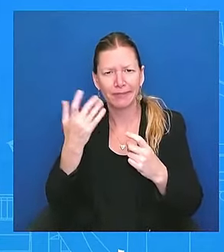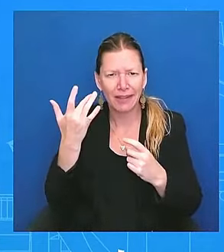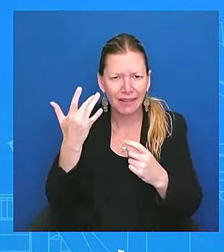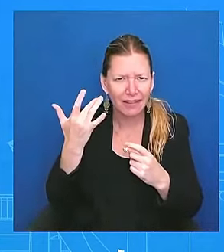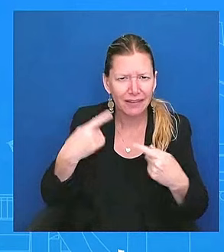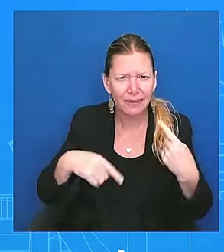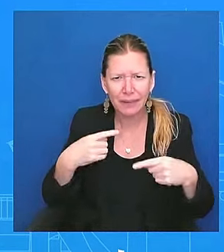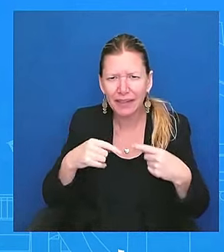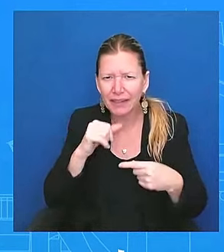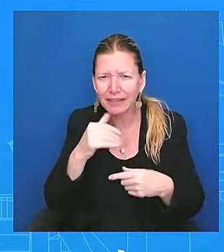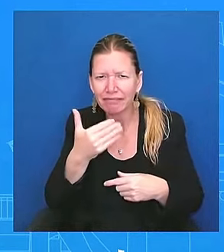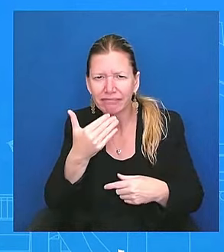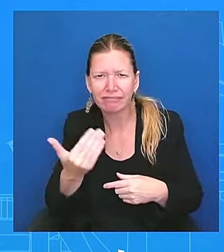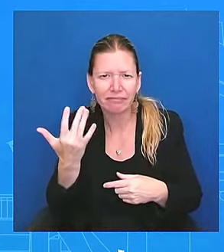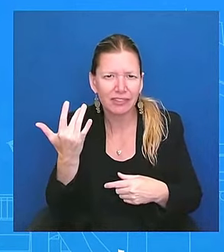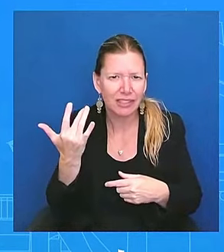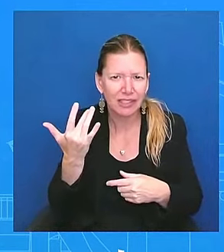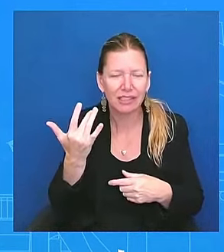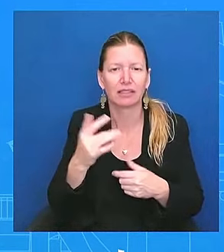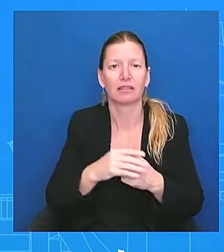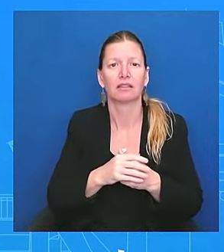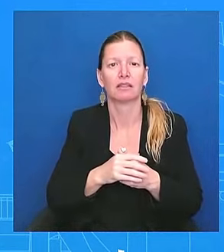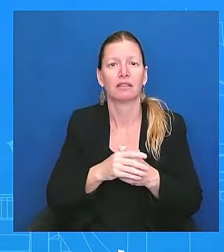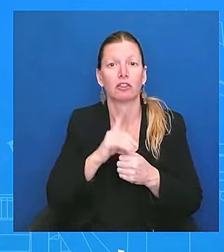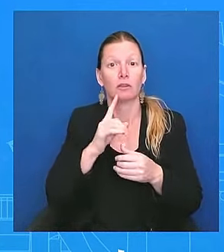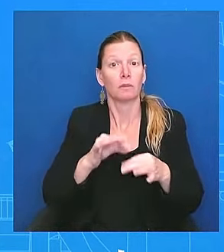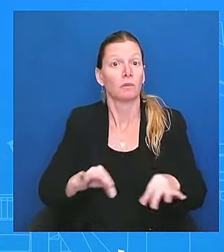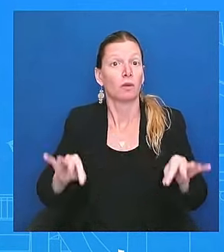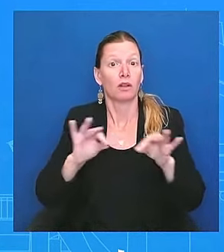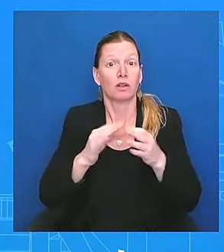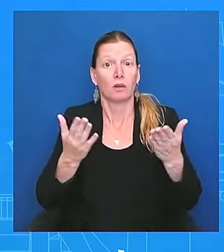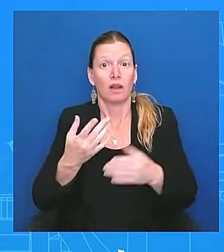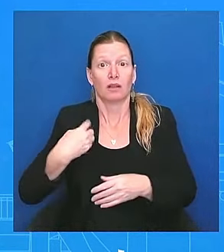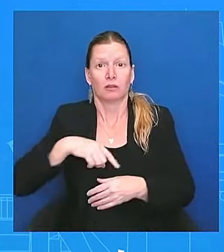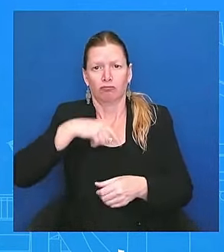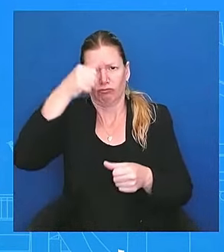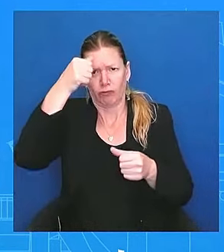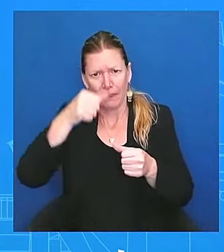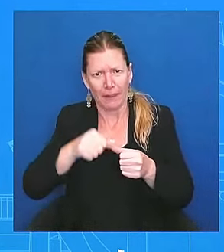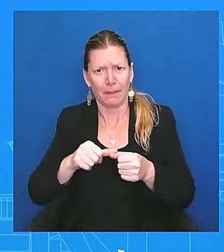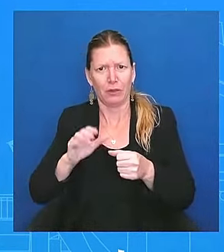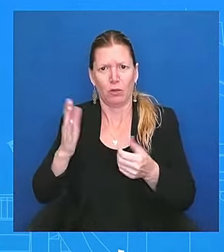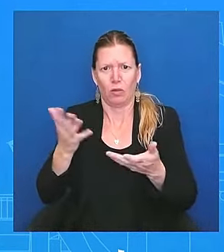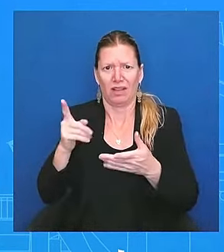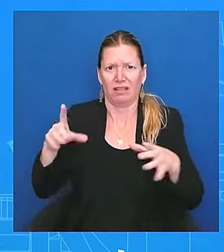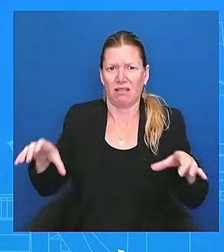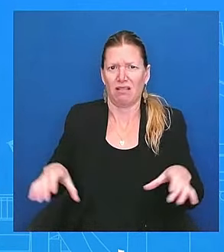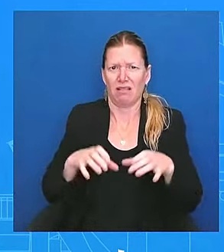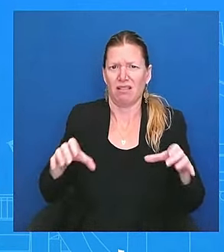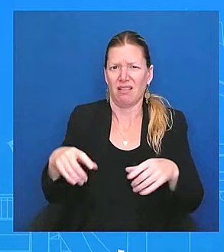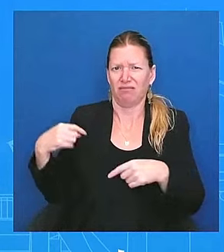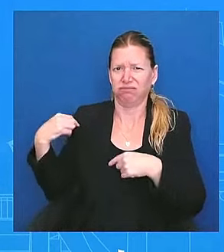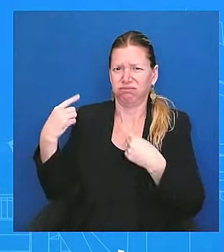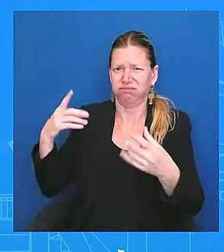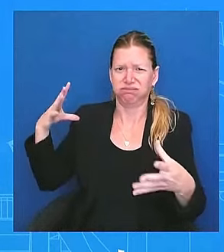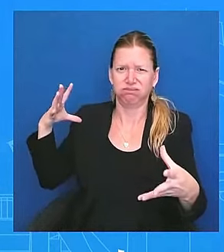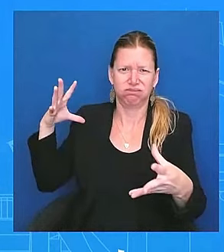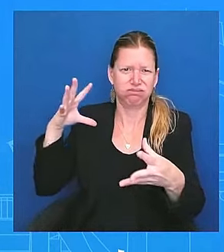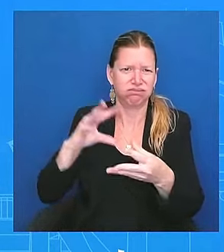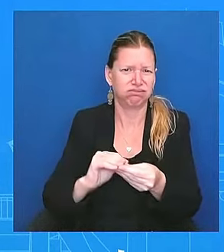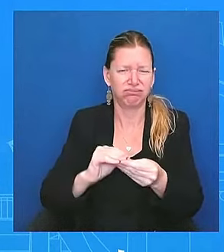and what he's been able to do. We cannot forget how he has been able to deliver for the American people for almost four years. That matters too.